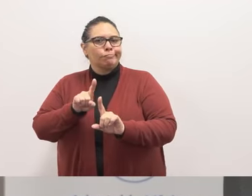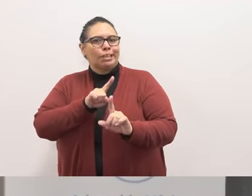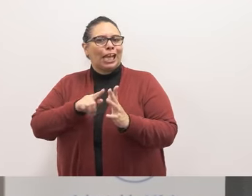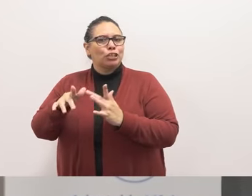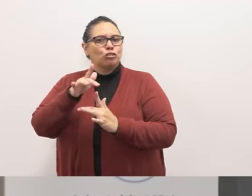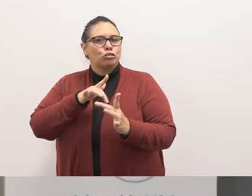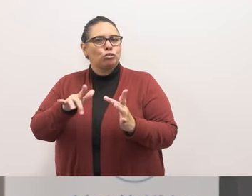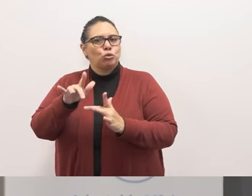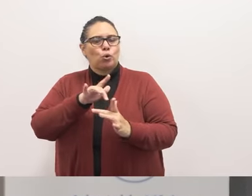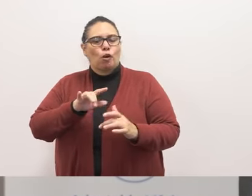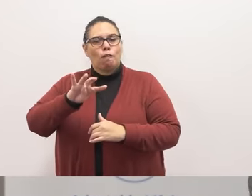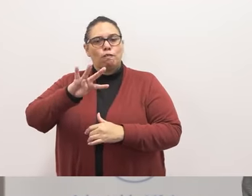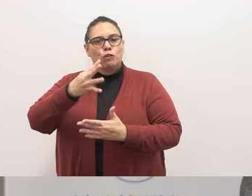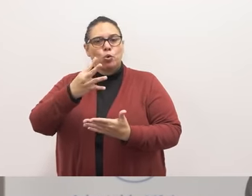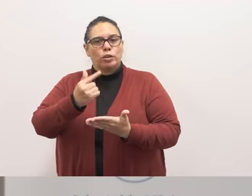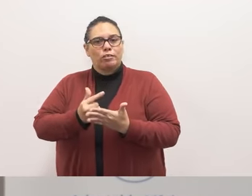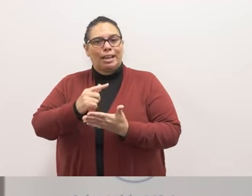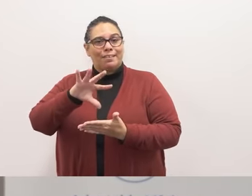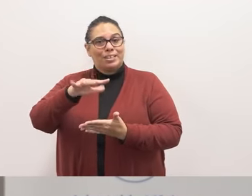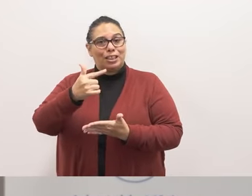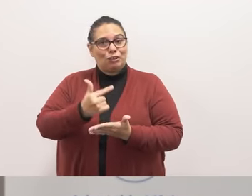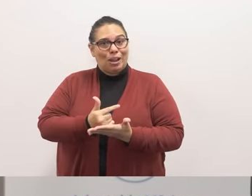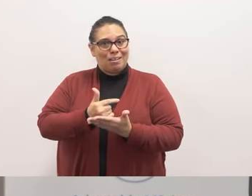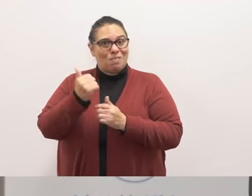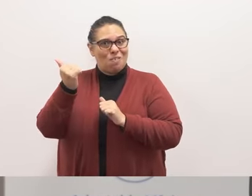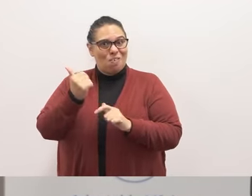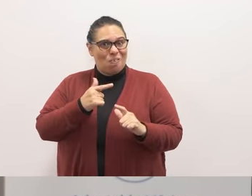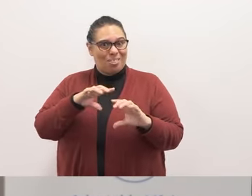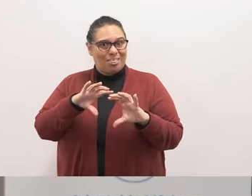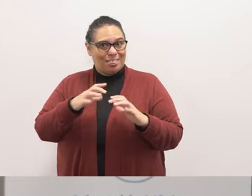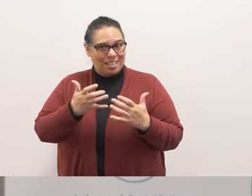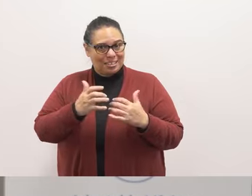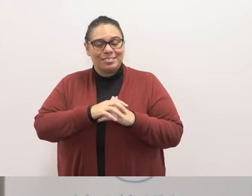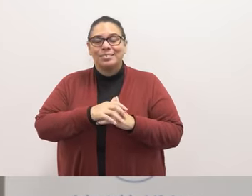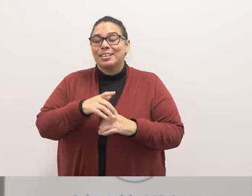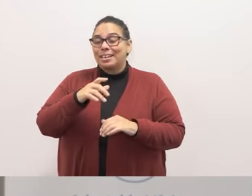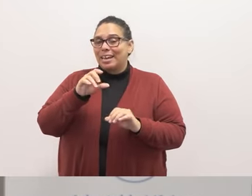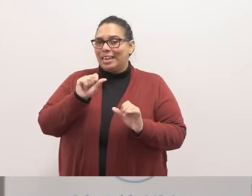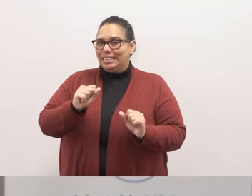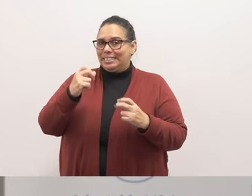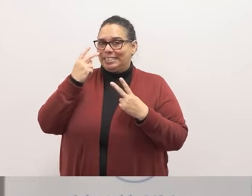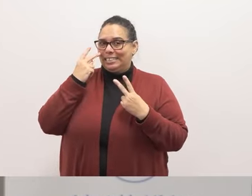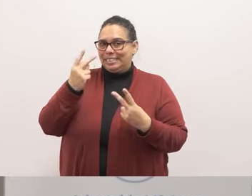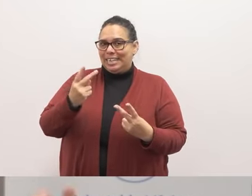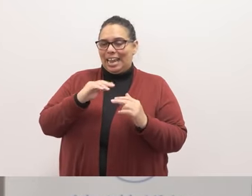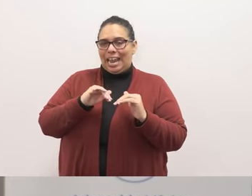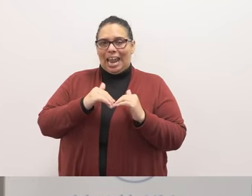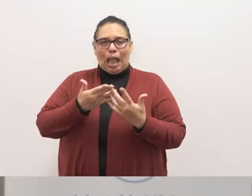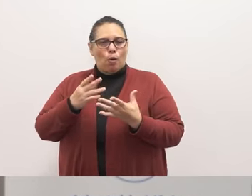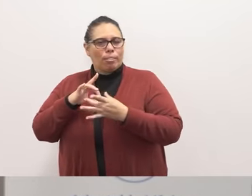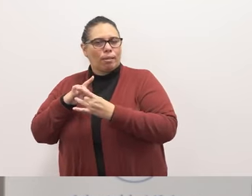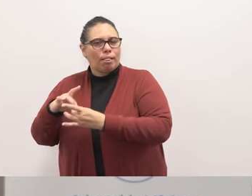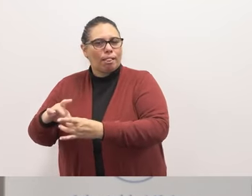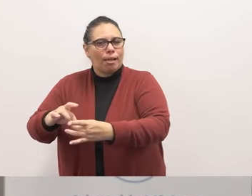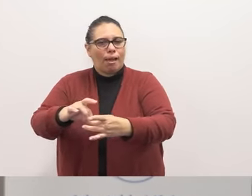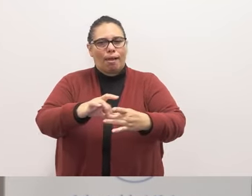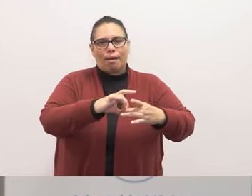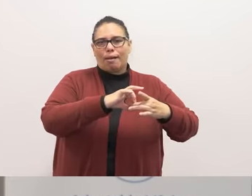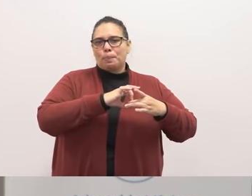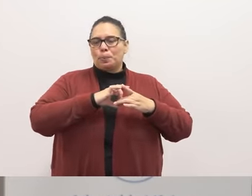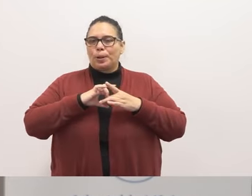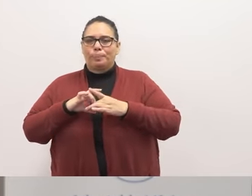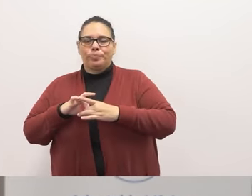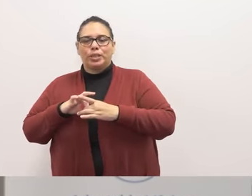of all the fourth and fifth grade classes i was able to see how they collaborate and so as we